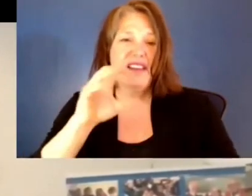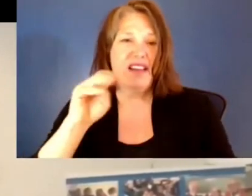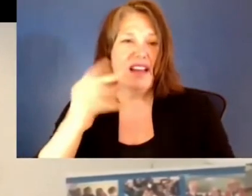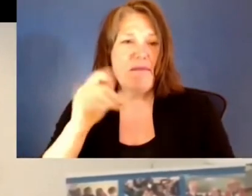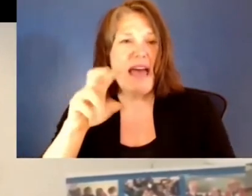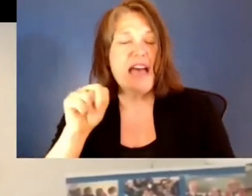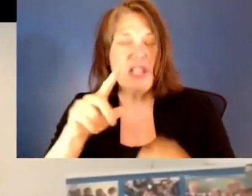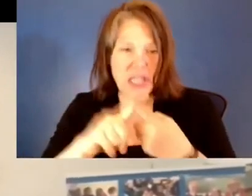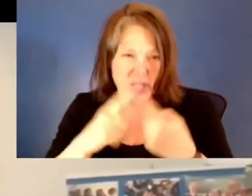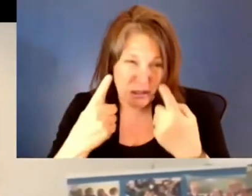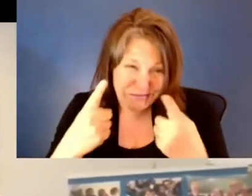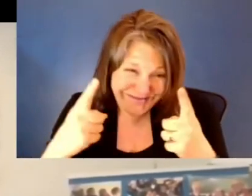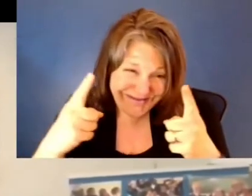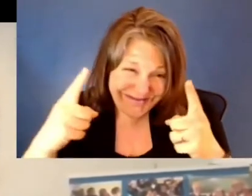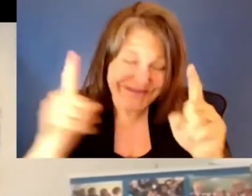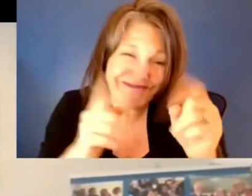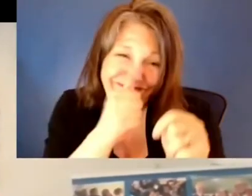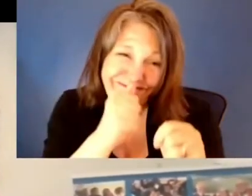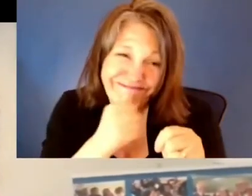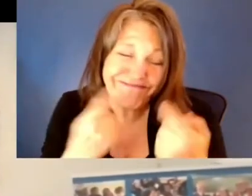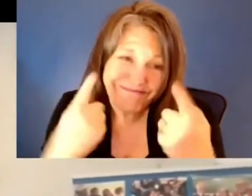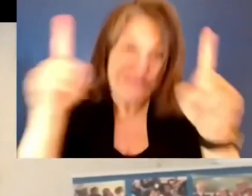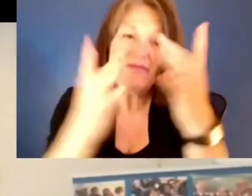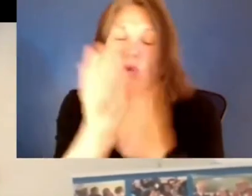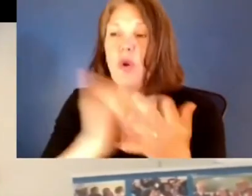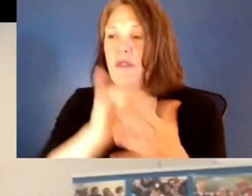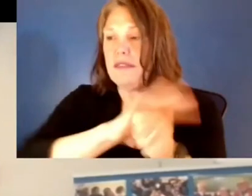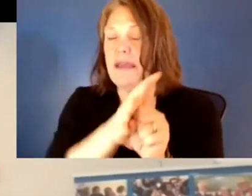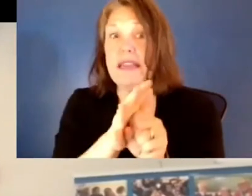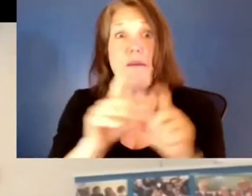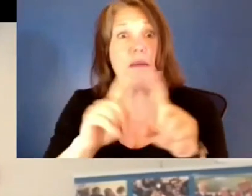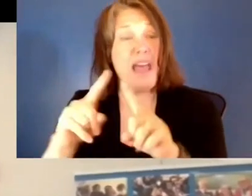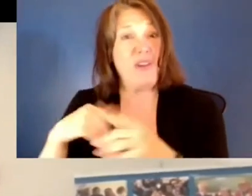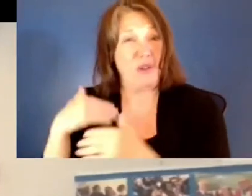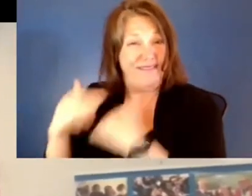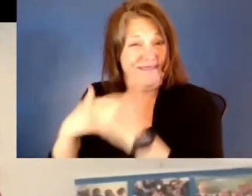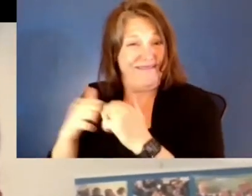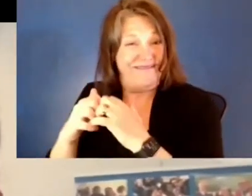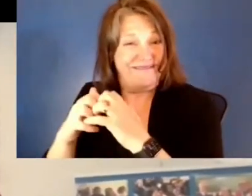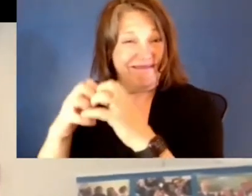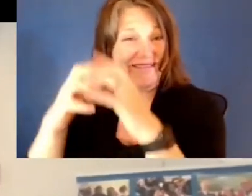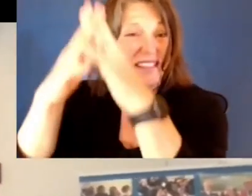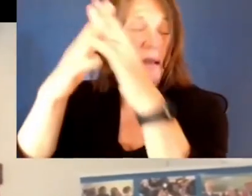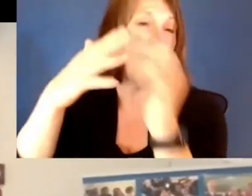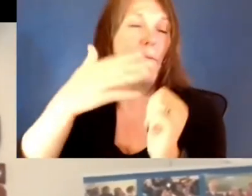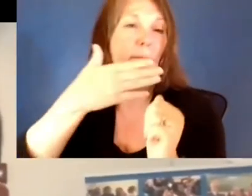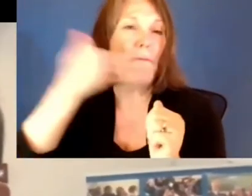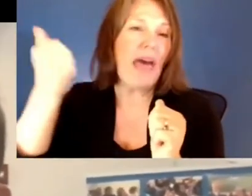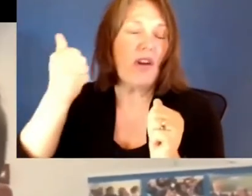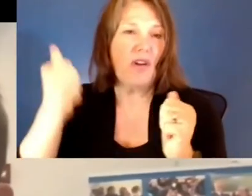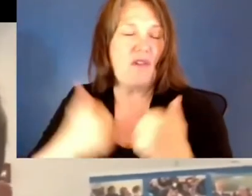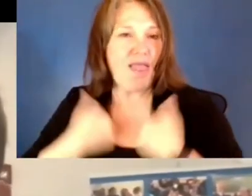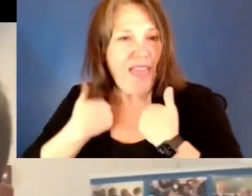keep those words about build back, better alive and make it go forward. In this way, your